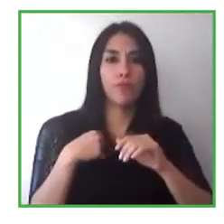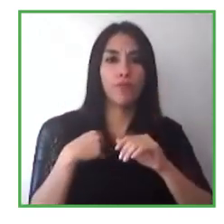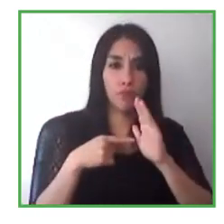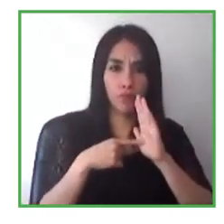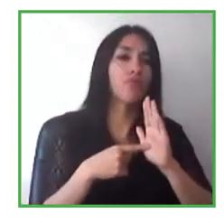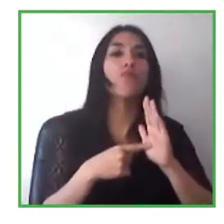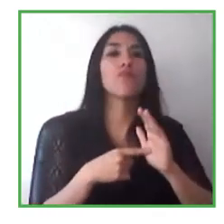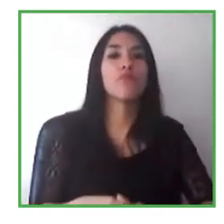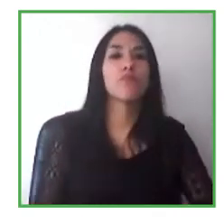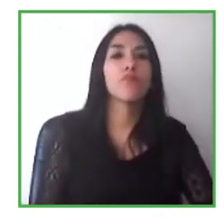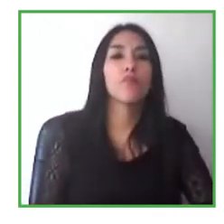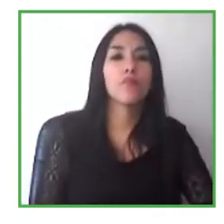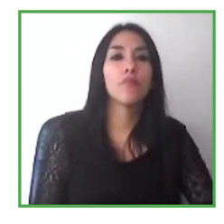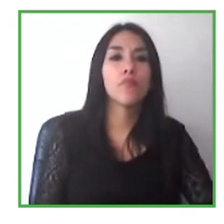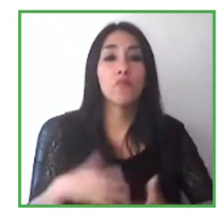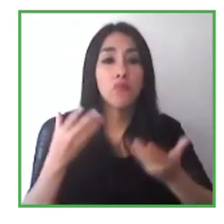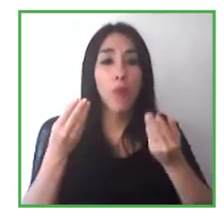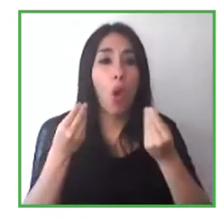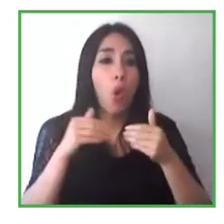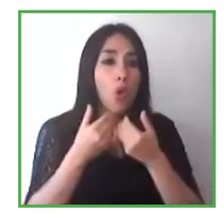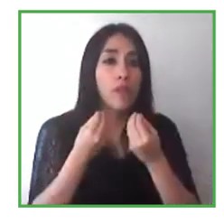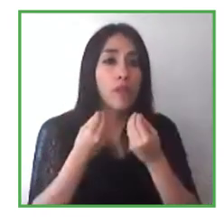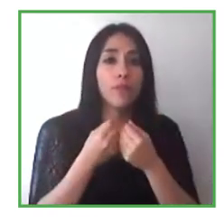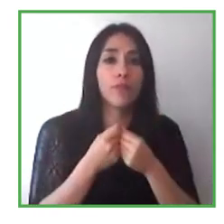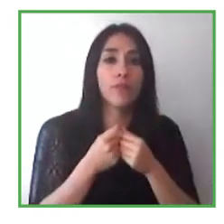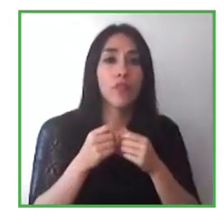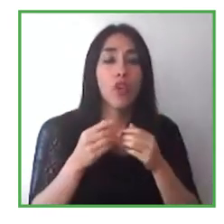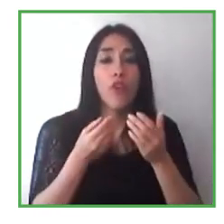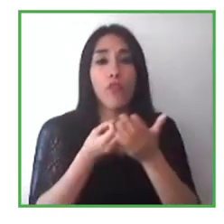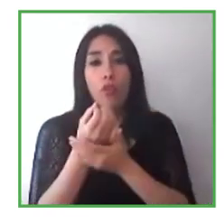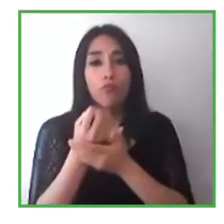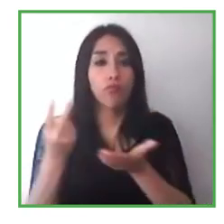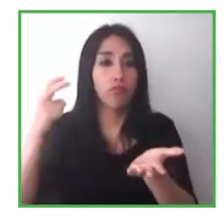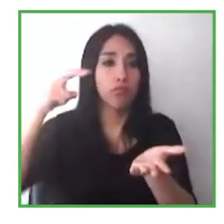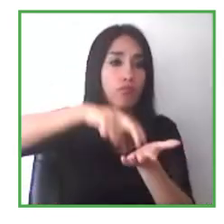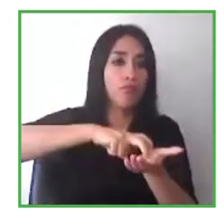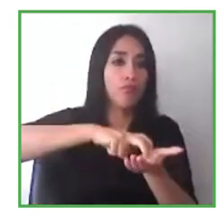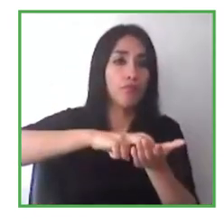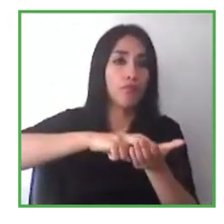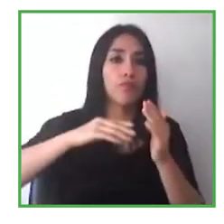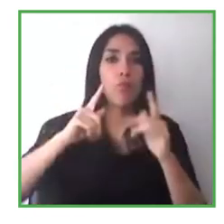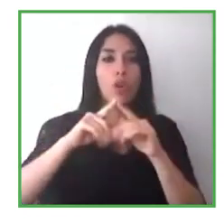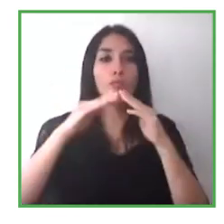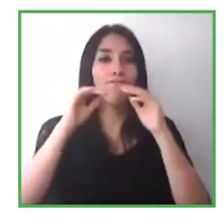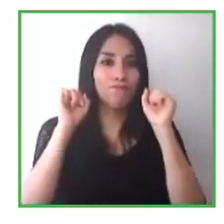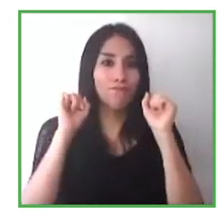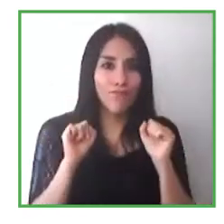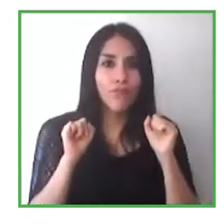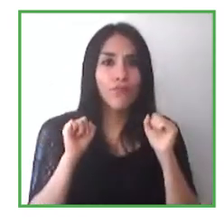flexibility, more intentional conversations about team norms, preferences, styles,